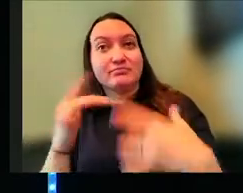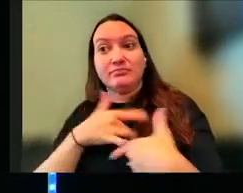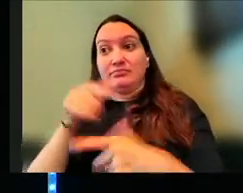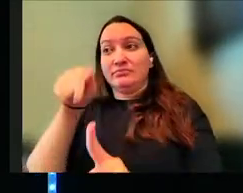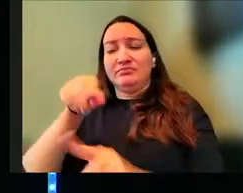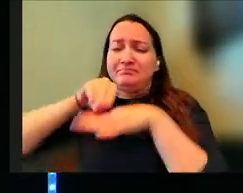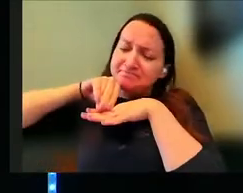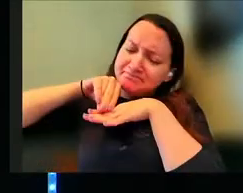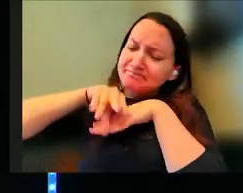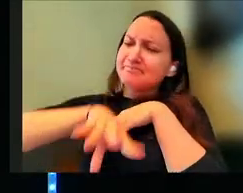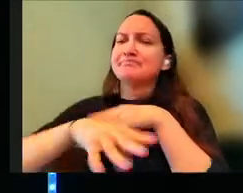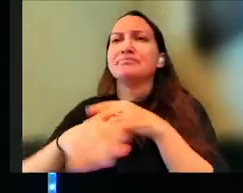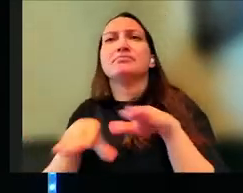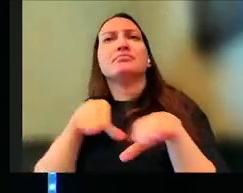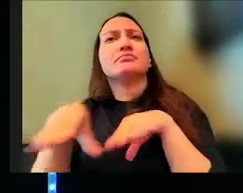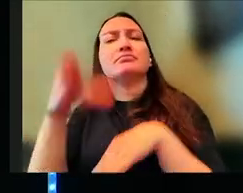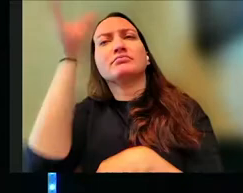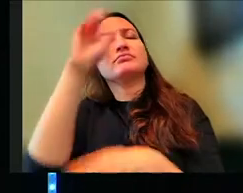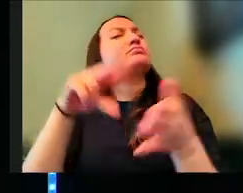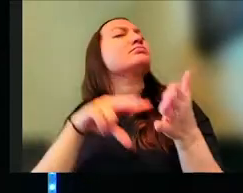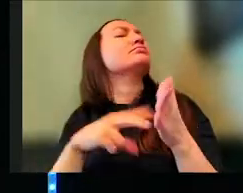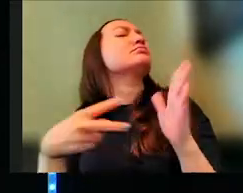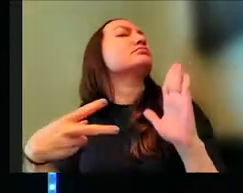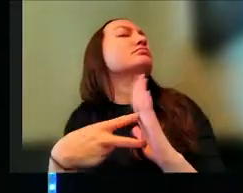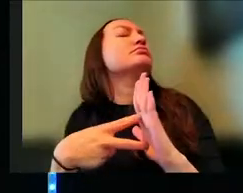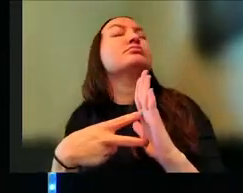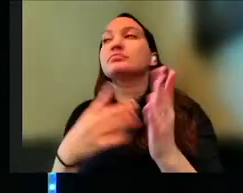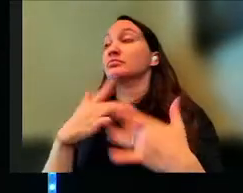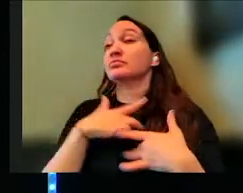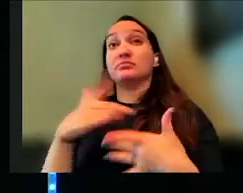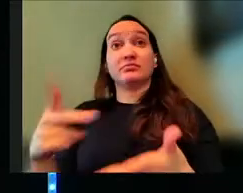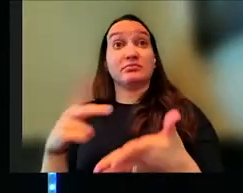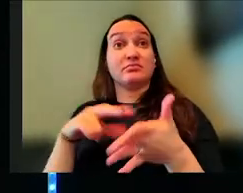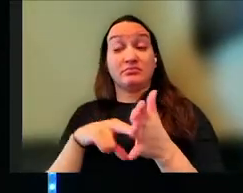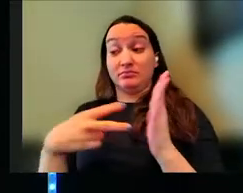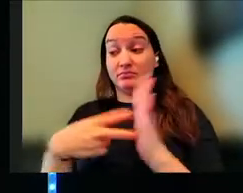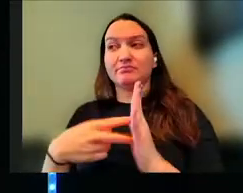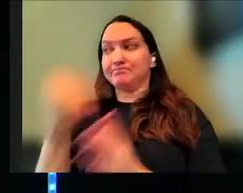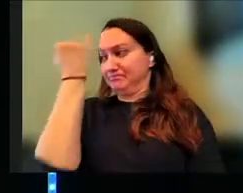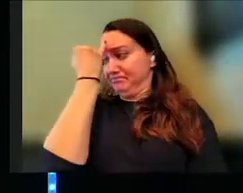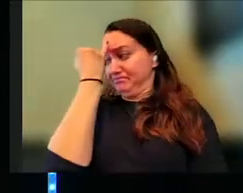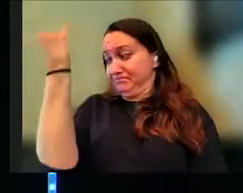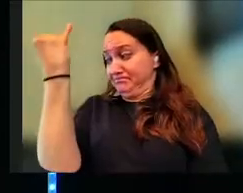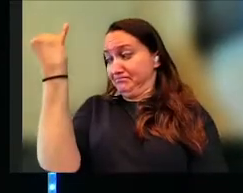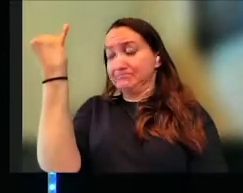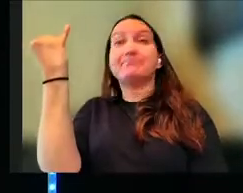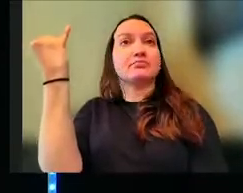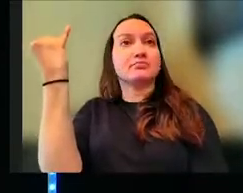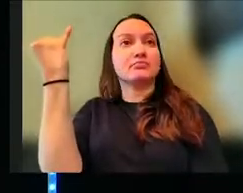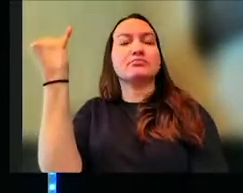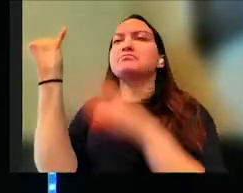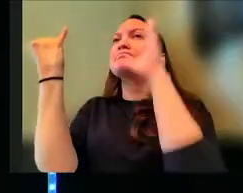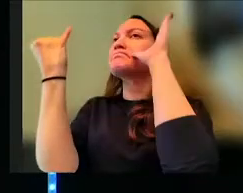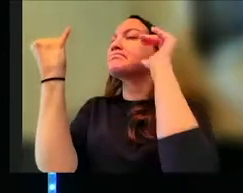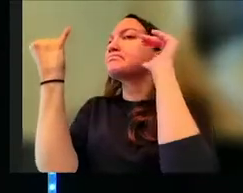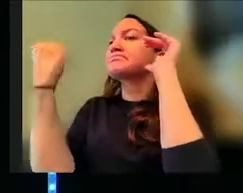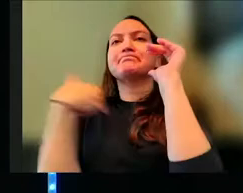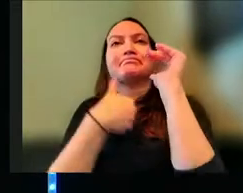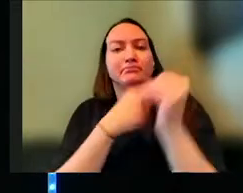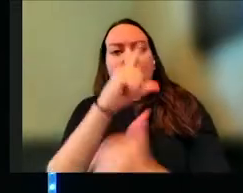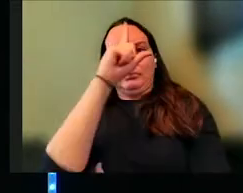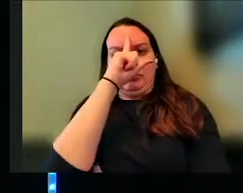into our walk with God. Here's what I mean by this. Oftentimes we have an idea or an expectation of what we think